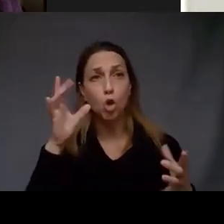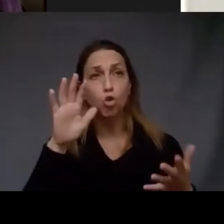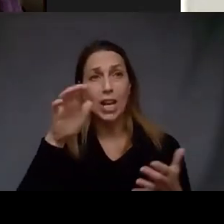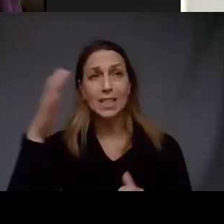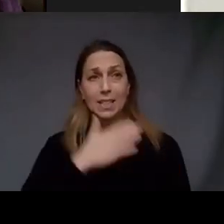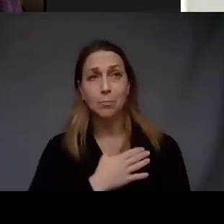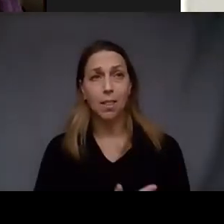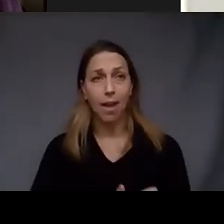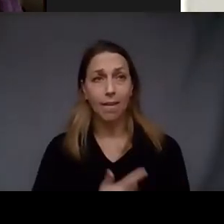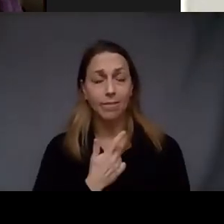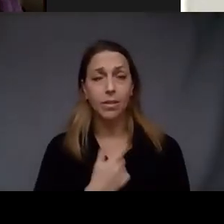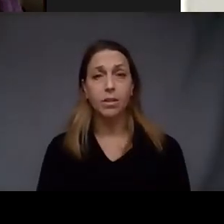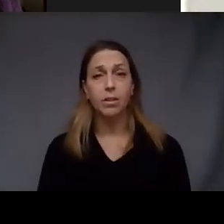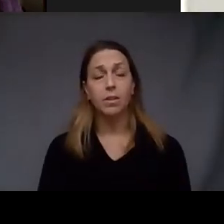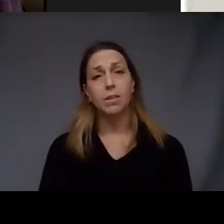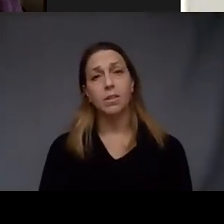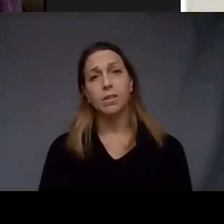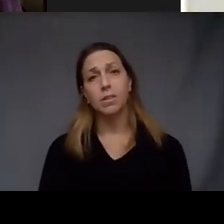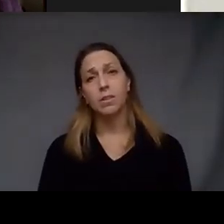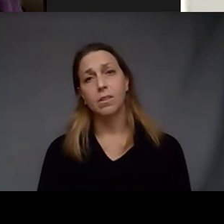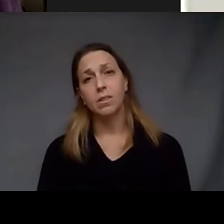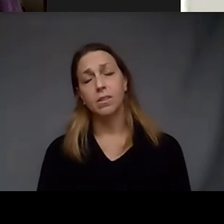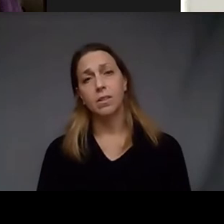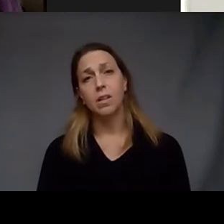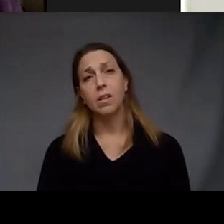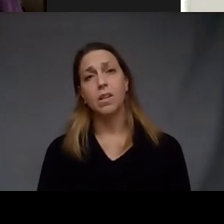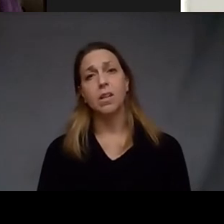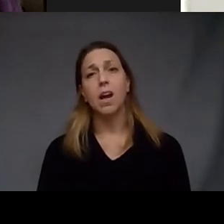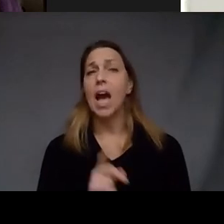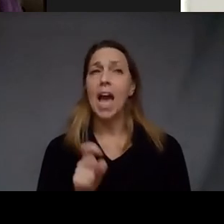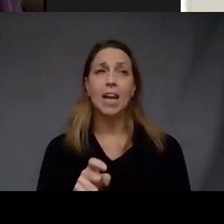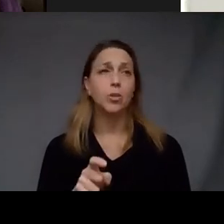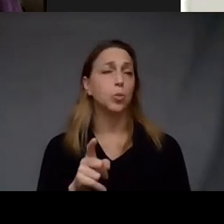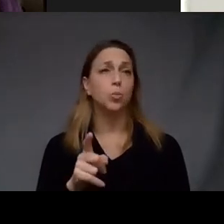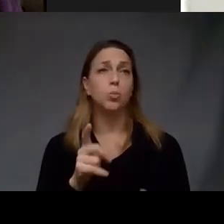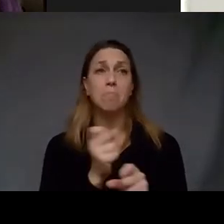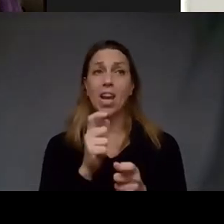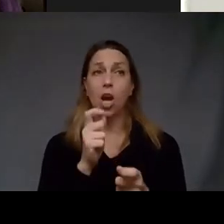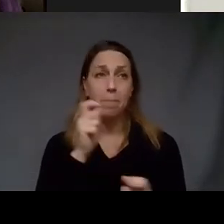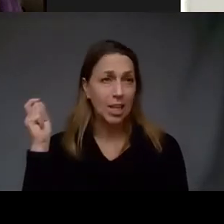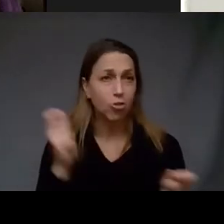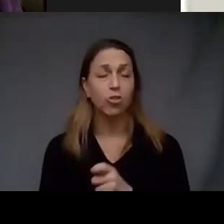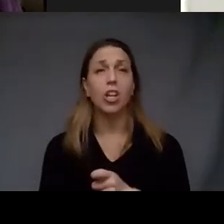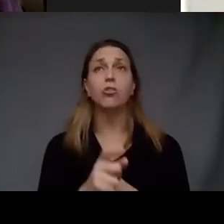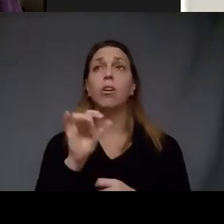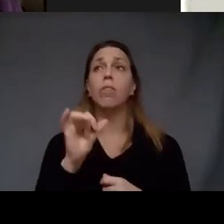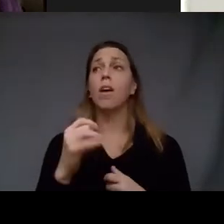my life was such that I had to make a major dramatic change and that involved